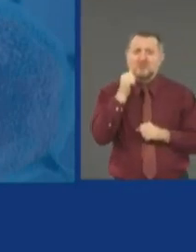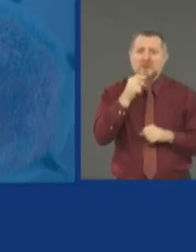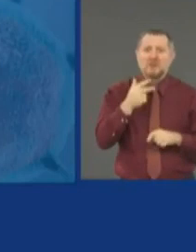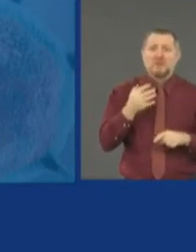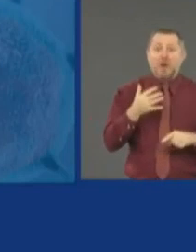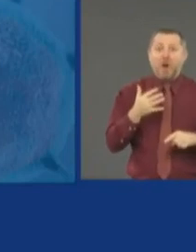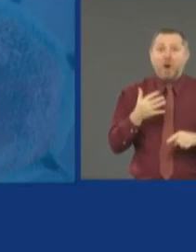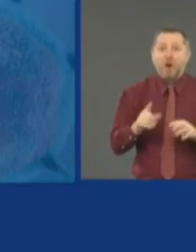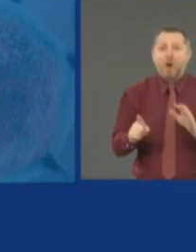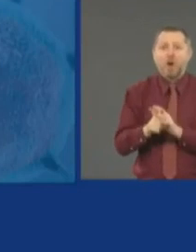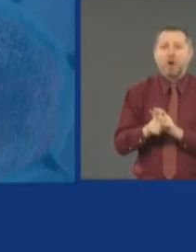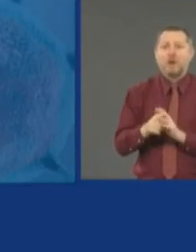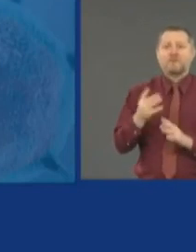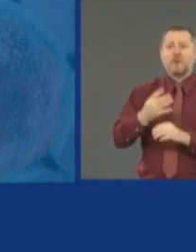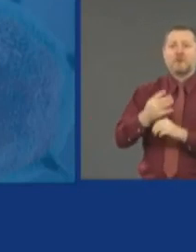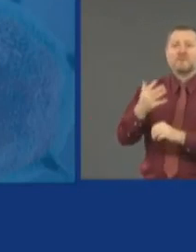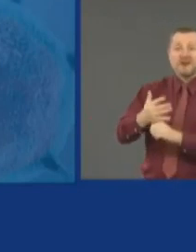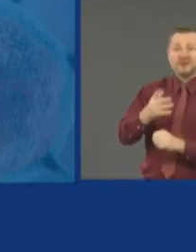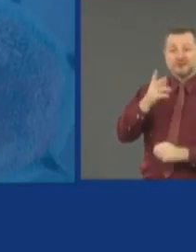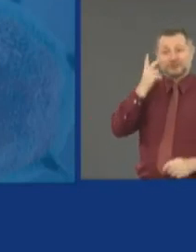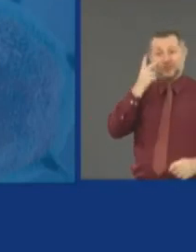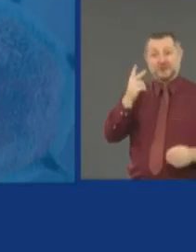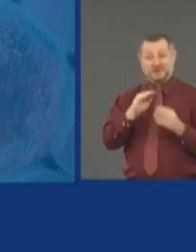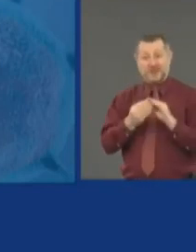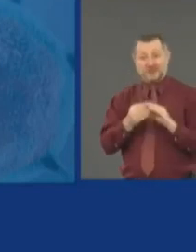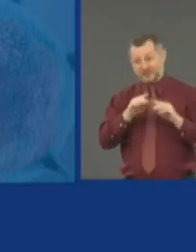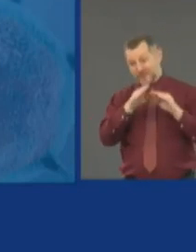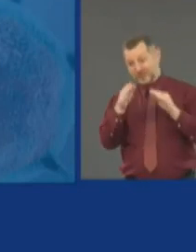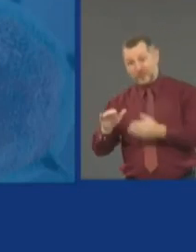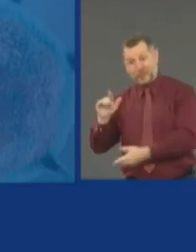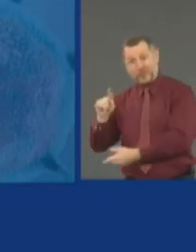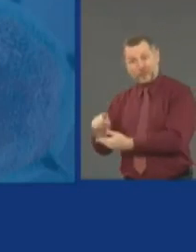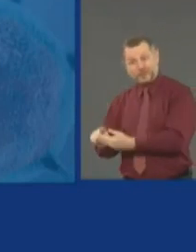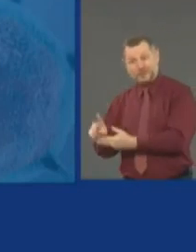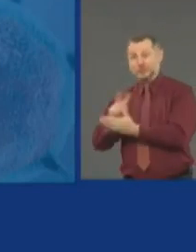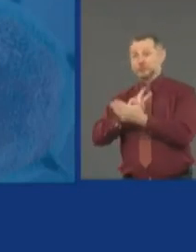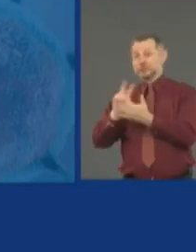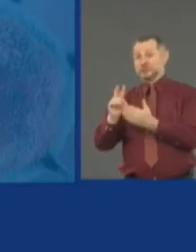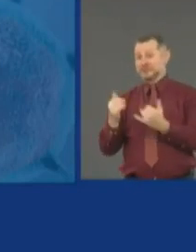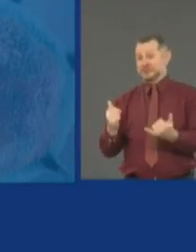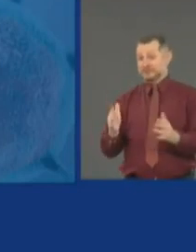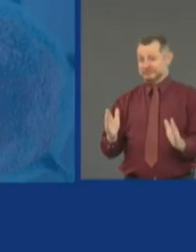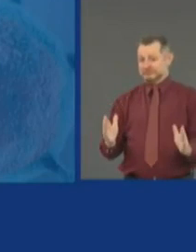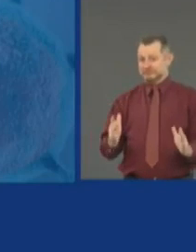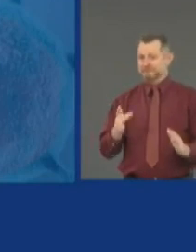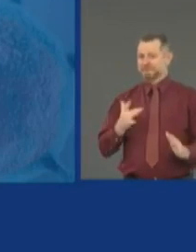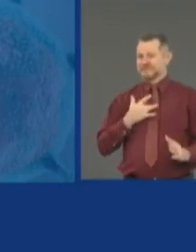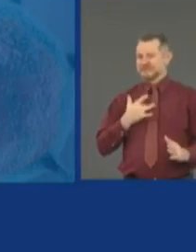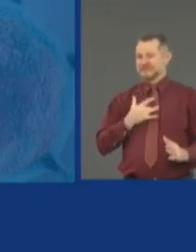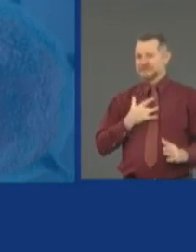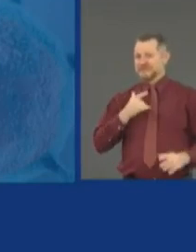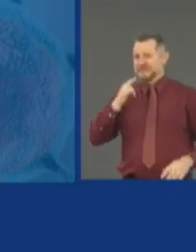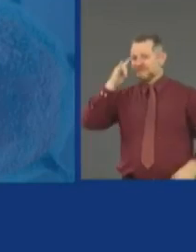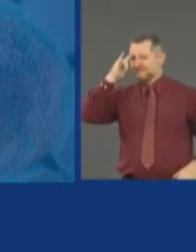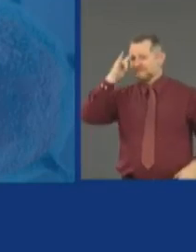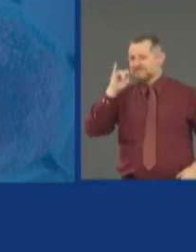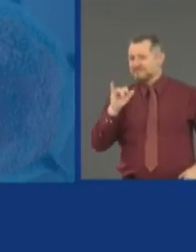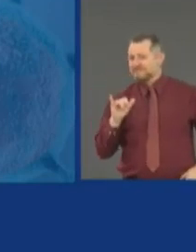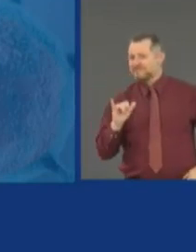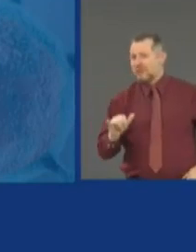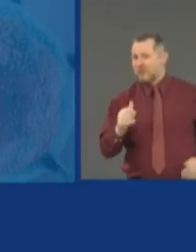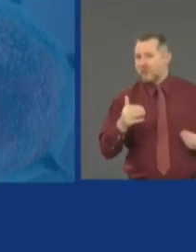difference in the numbers. Two weeks is a lifetime in the numbers. So if you had a viral spread